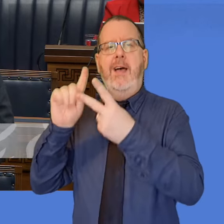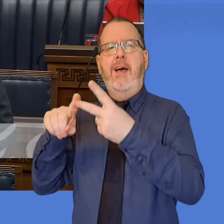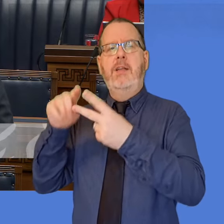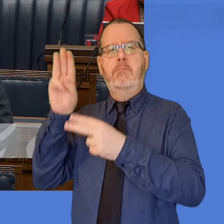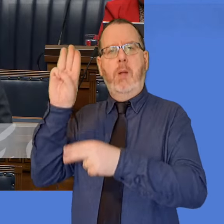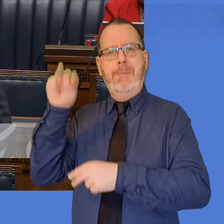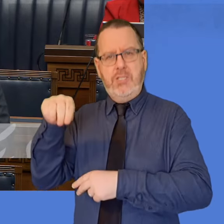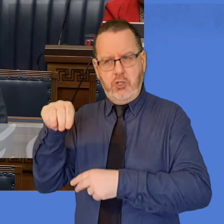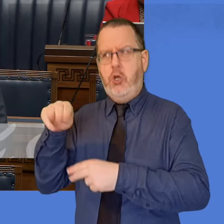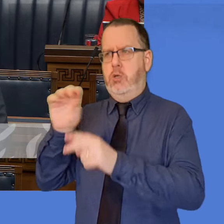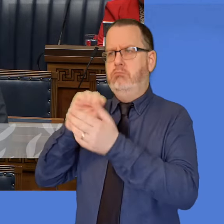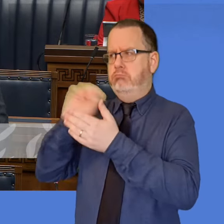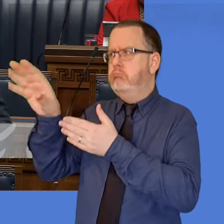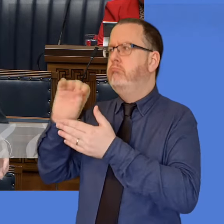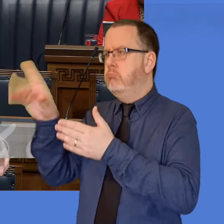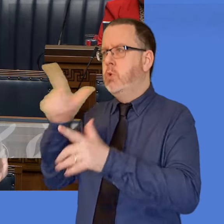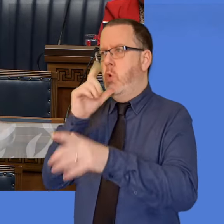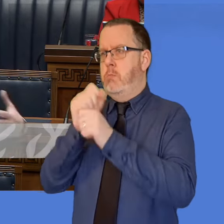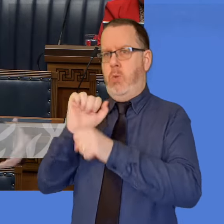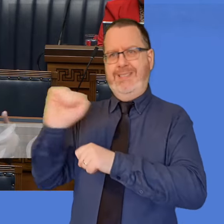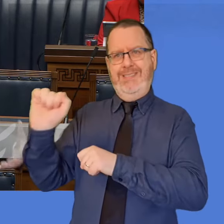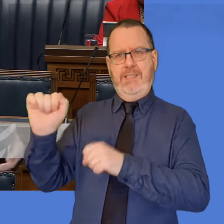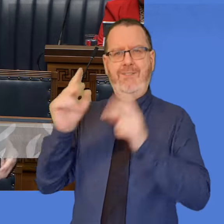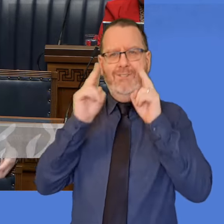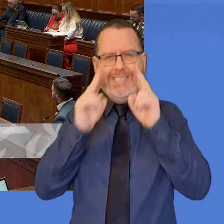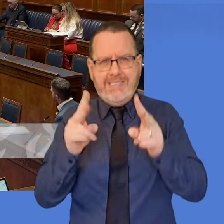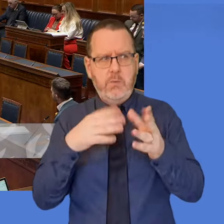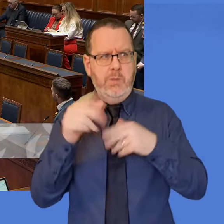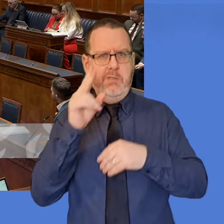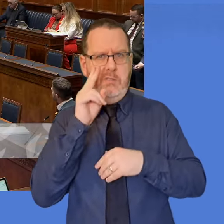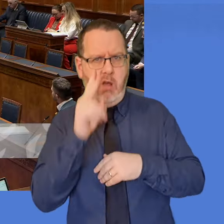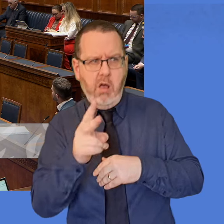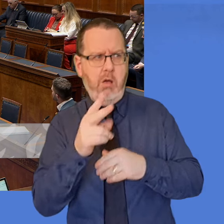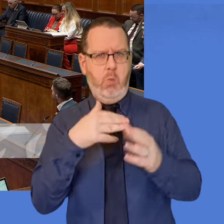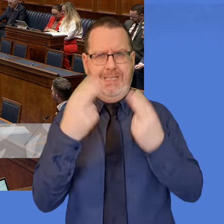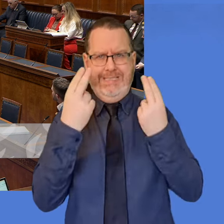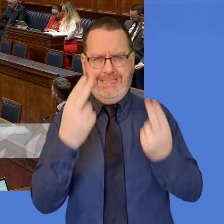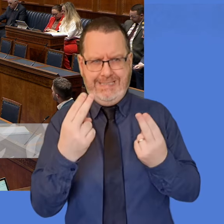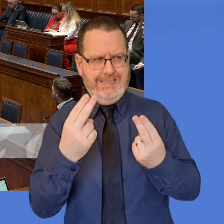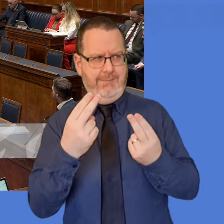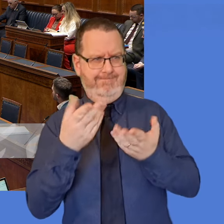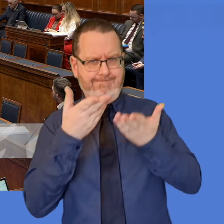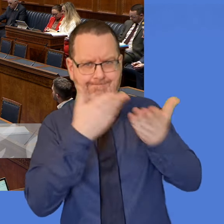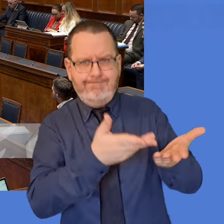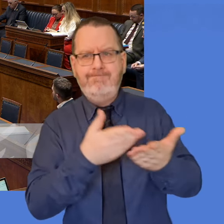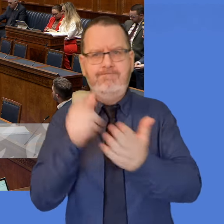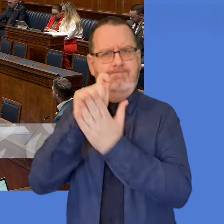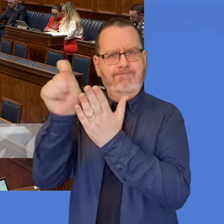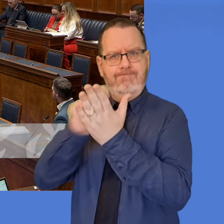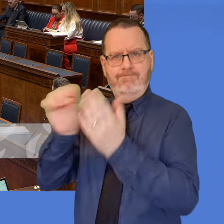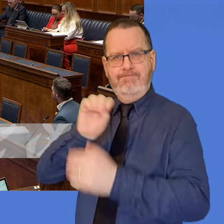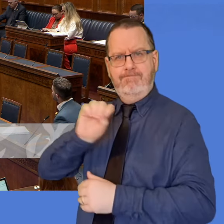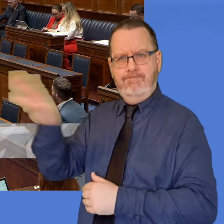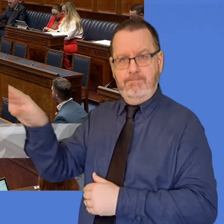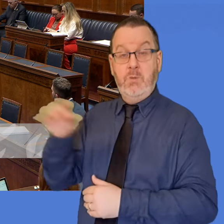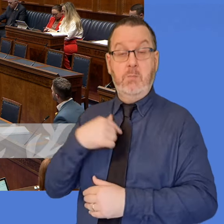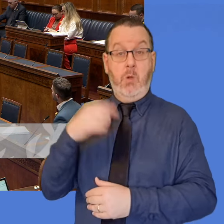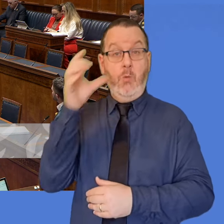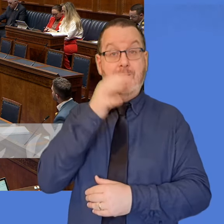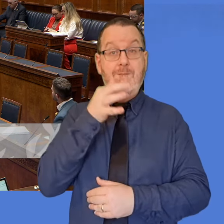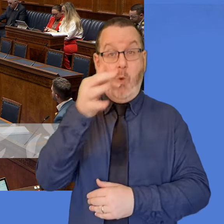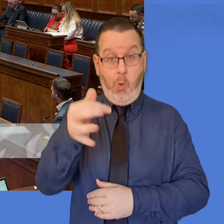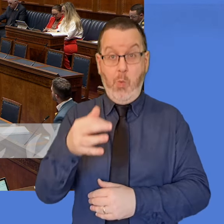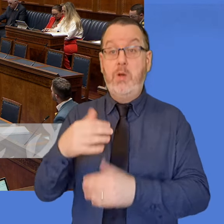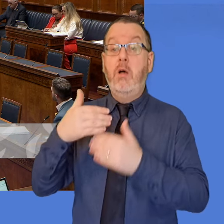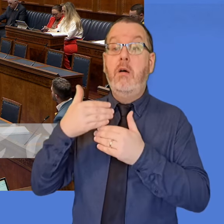the visit and the actions that need to be taken. I look forward to further action and